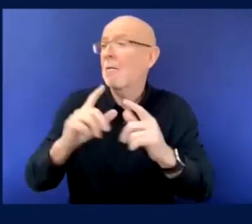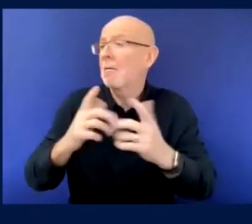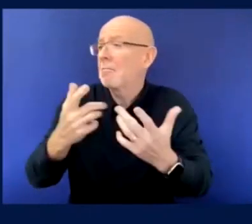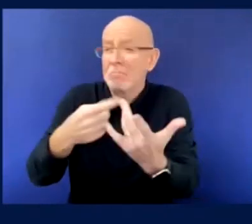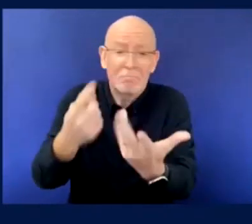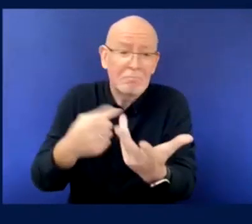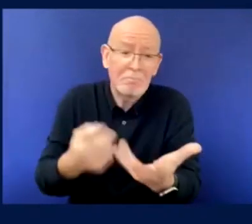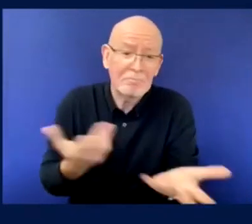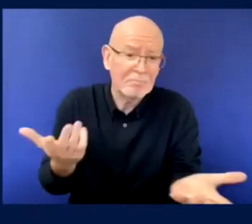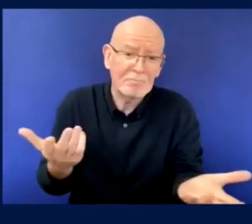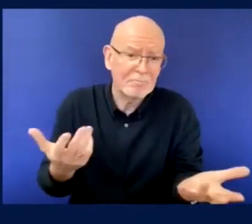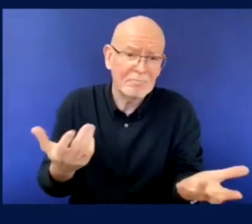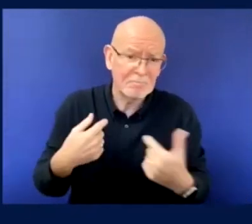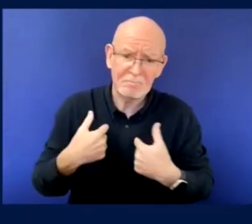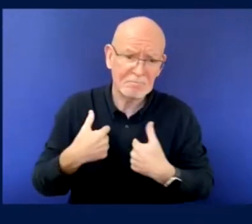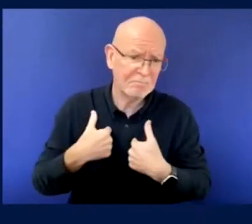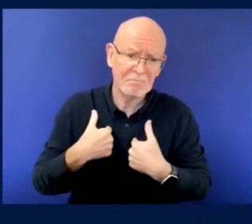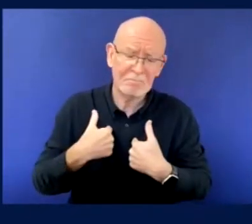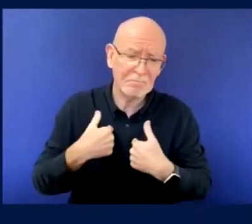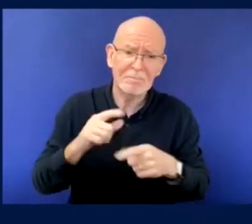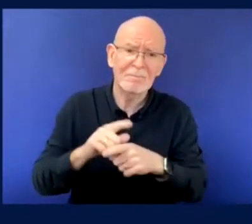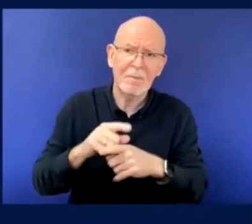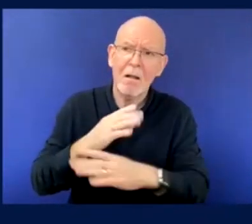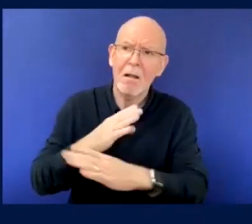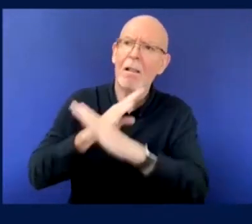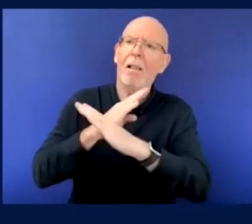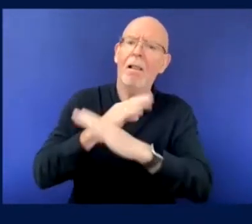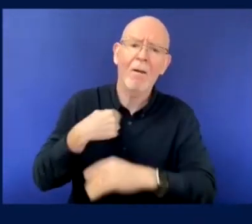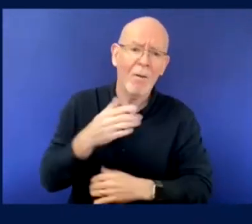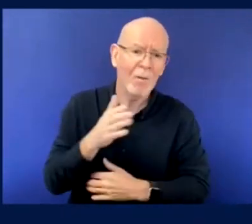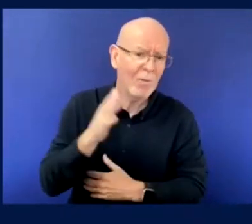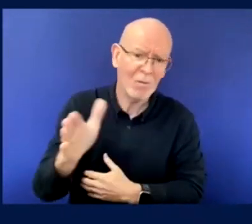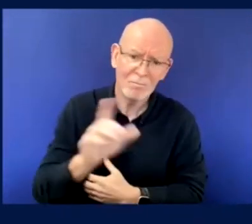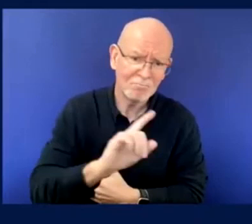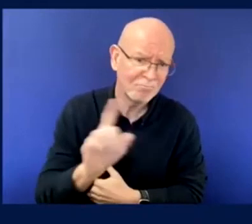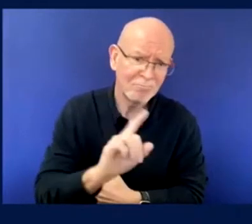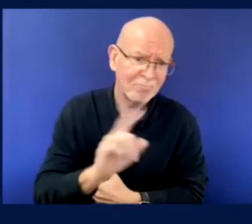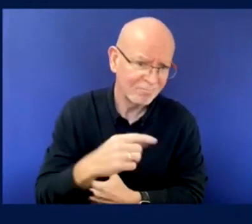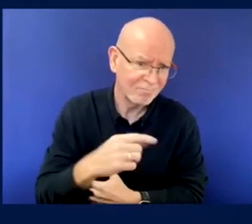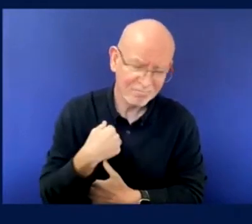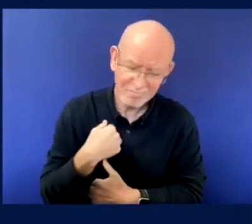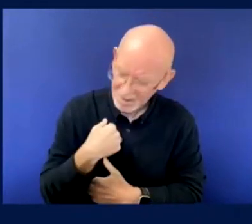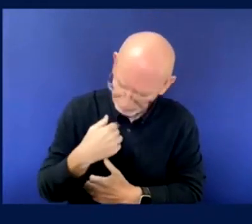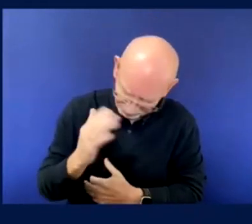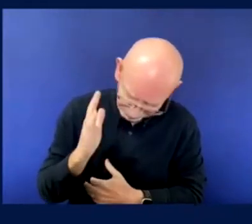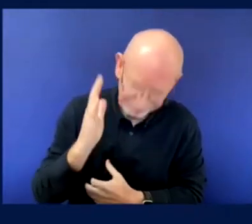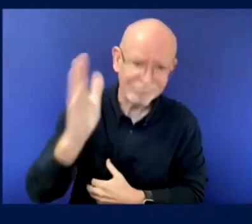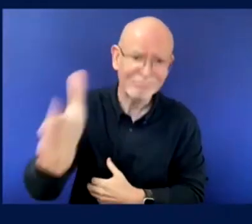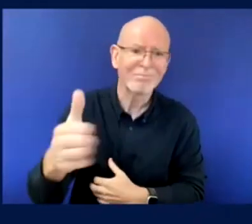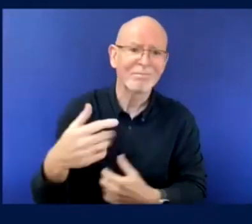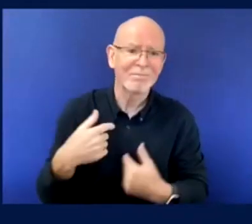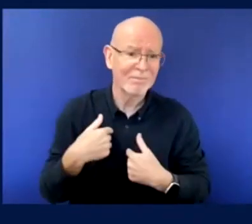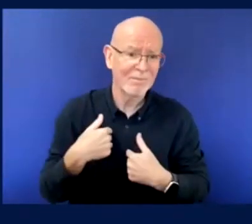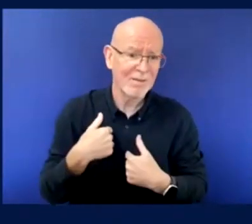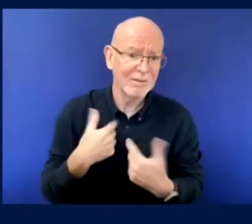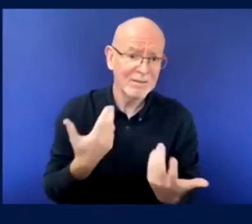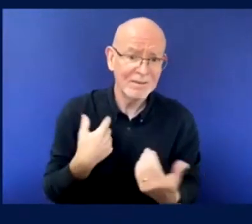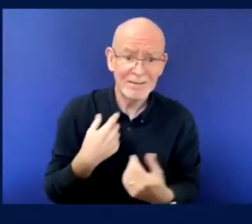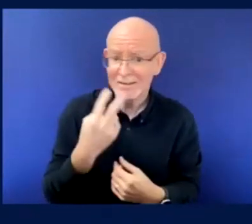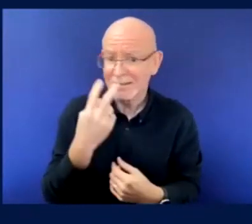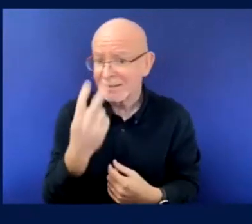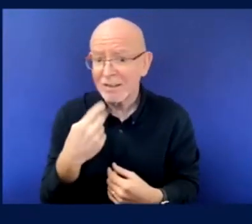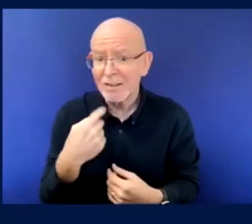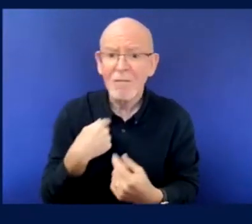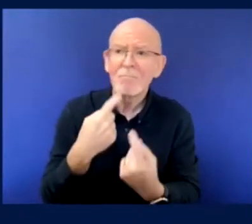and irrespective of what's there, we are going to go anyway. And I suppose that's why accessibility and access is so important.